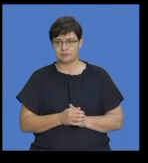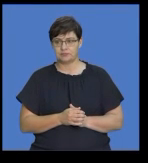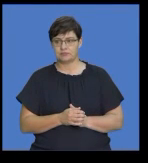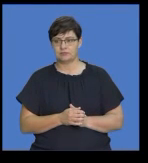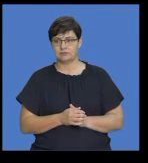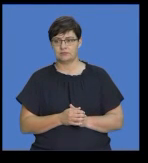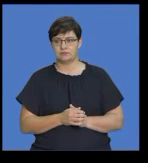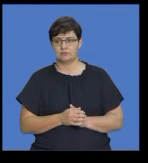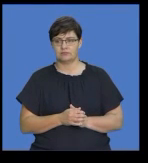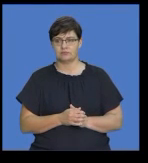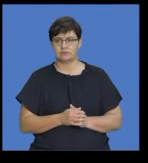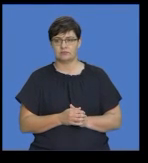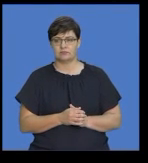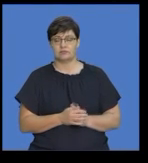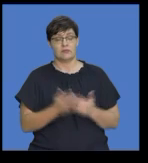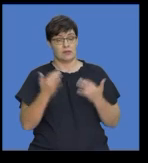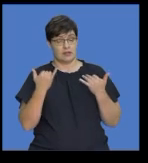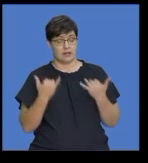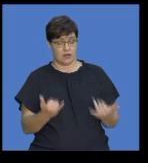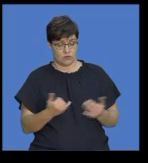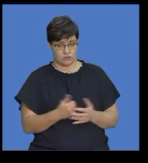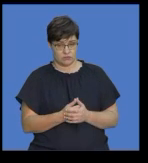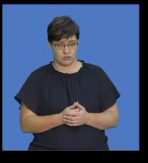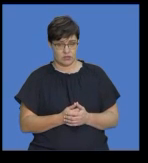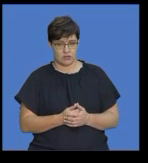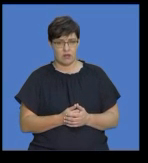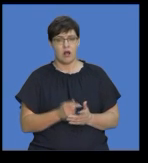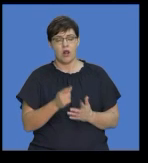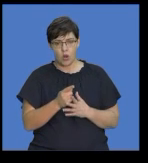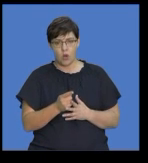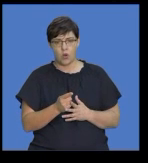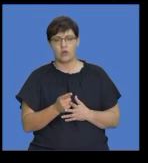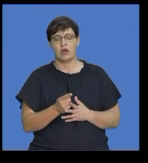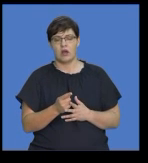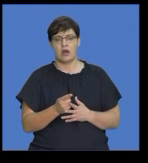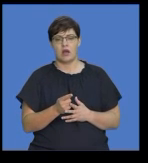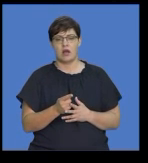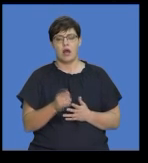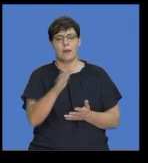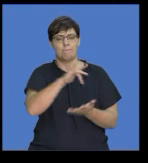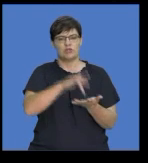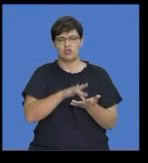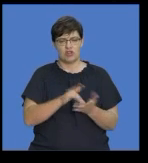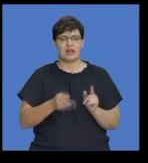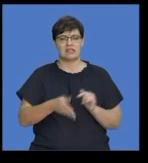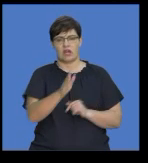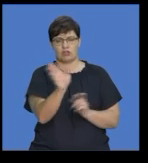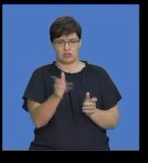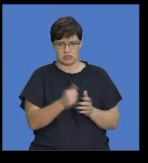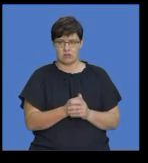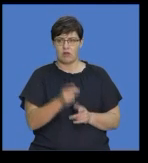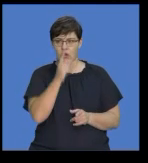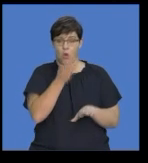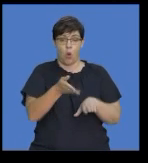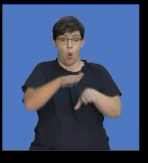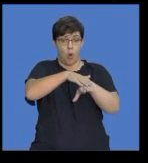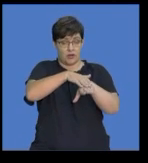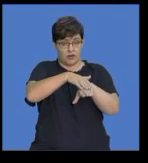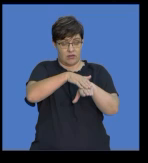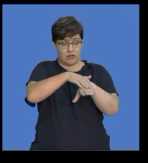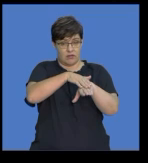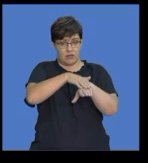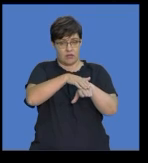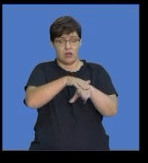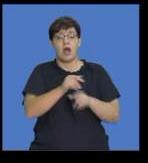Now, we're going to look at prepositions and directions again we look at on the house is on whichever